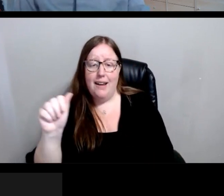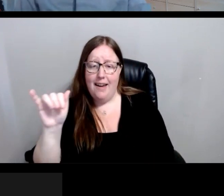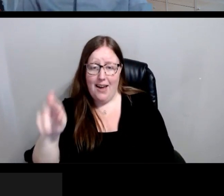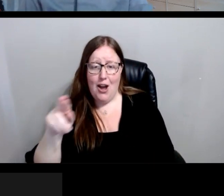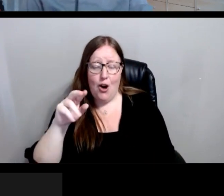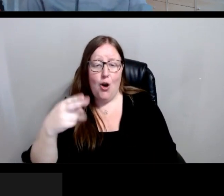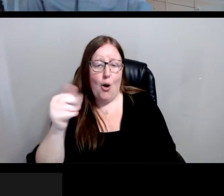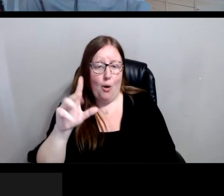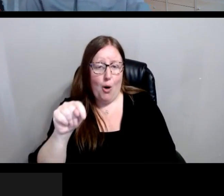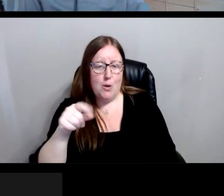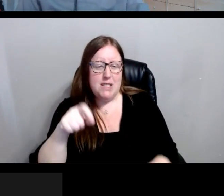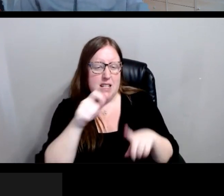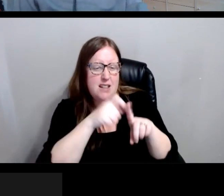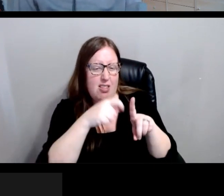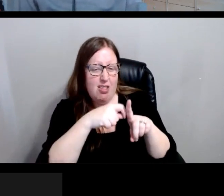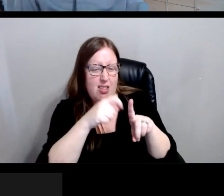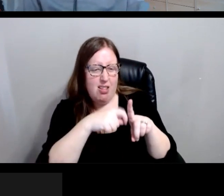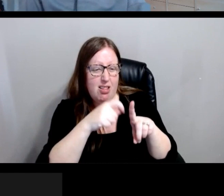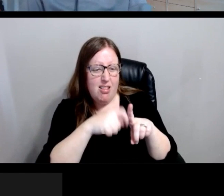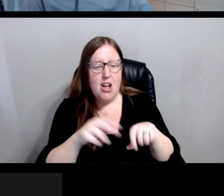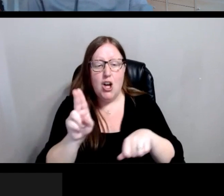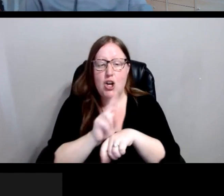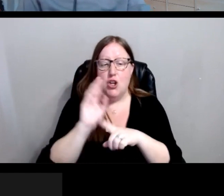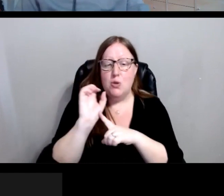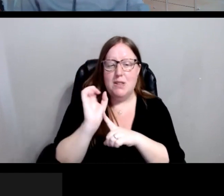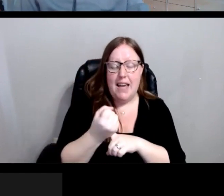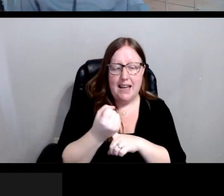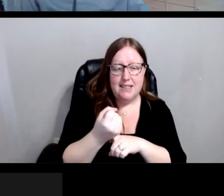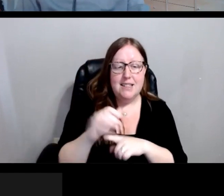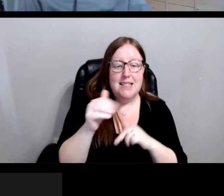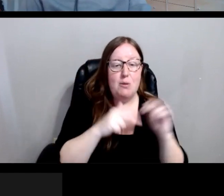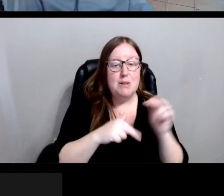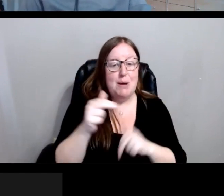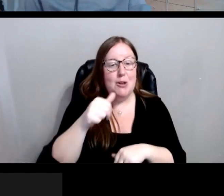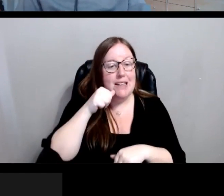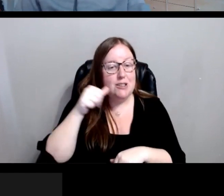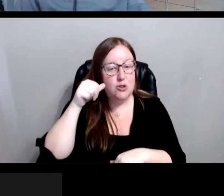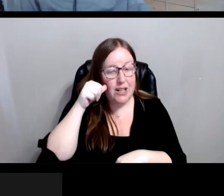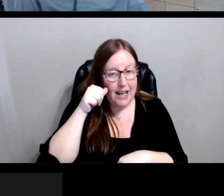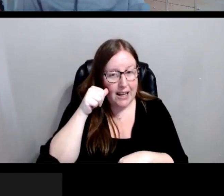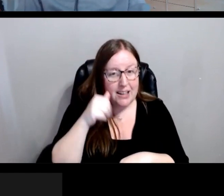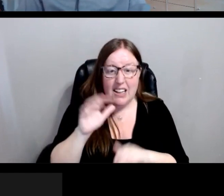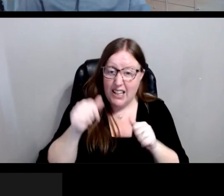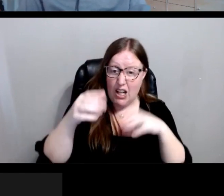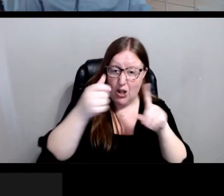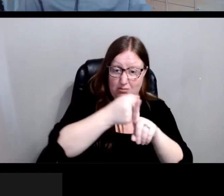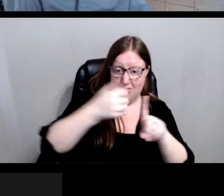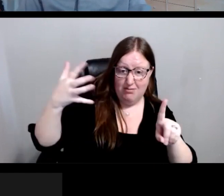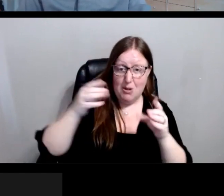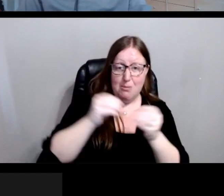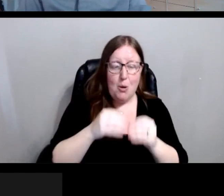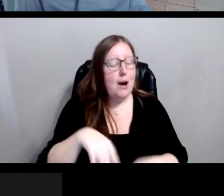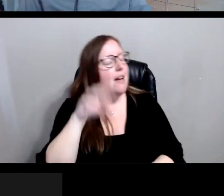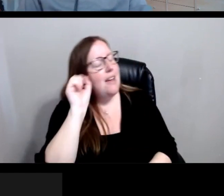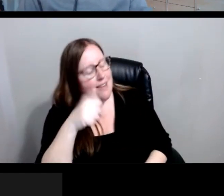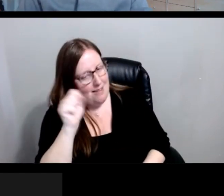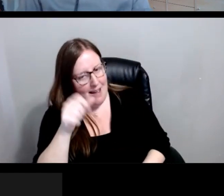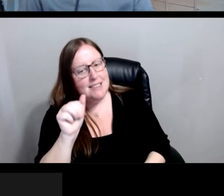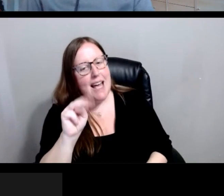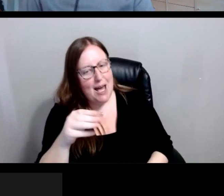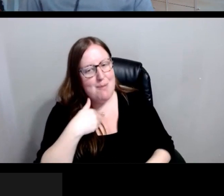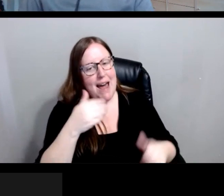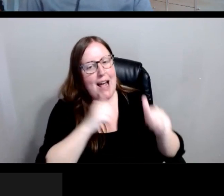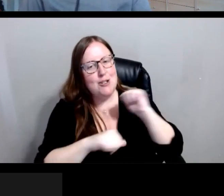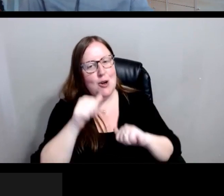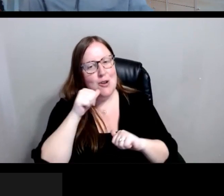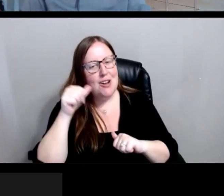jabbing Steve about use cases that was built yesterday. Steve, can you tell us more about that, please? Yeah, yeah. AM and I had our own show yesterday